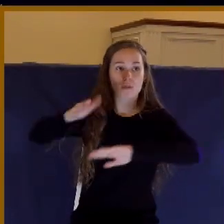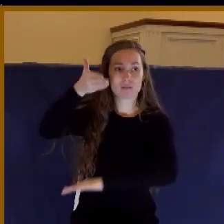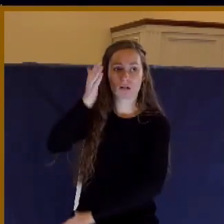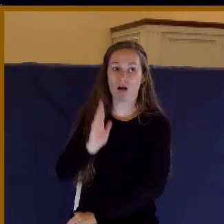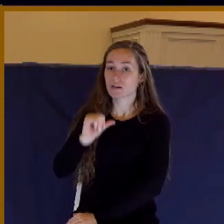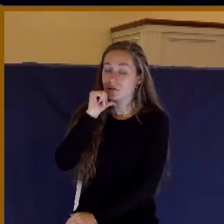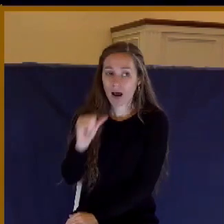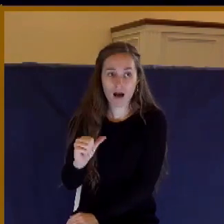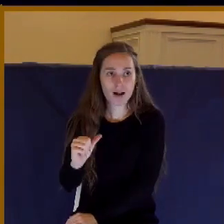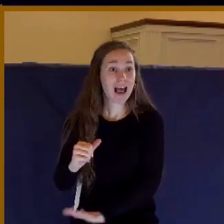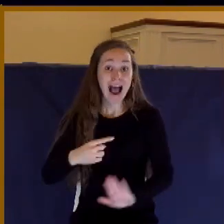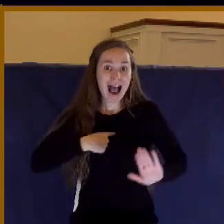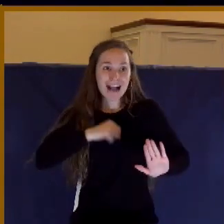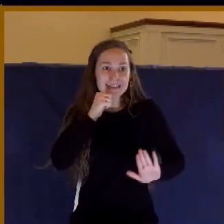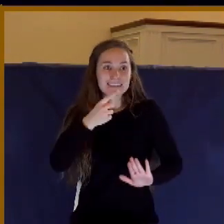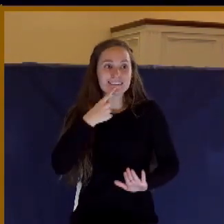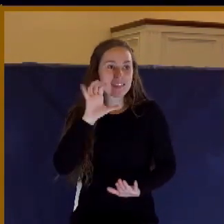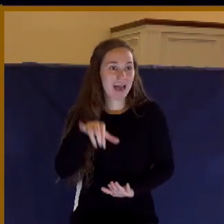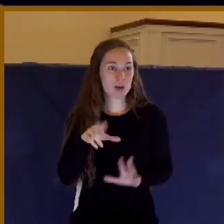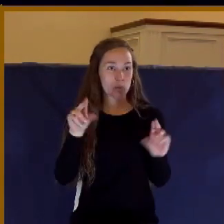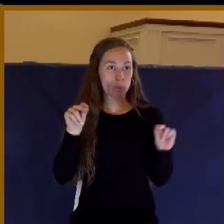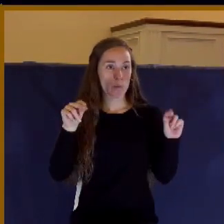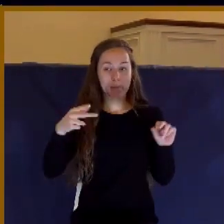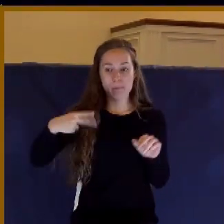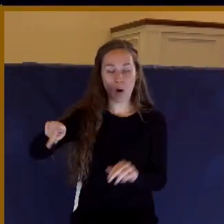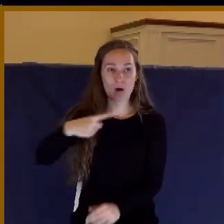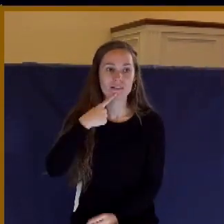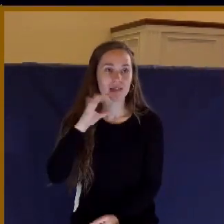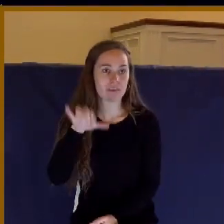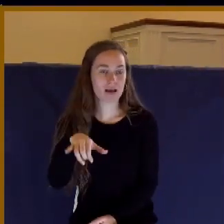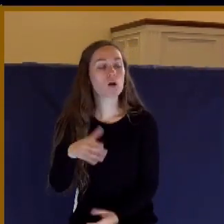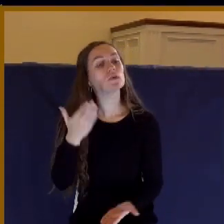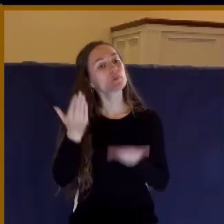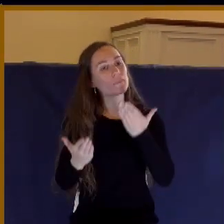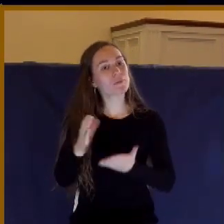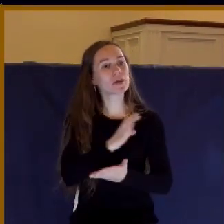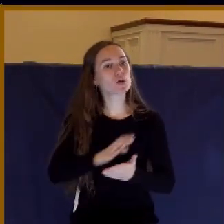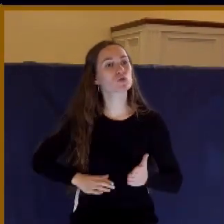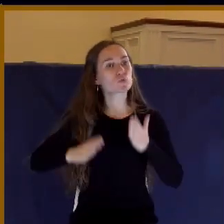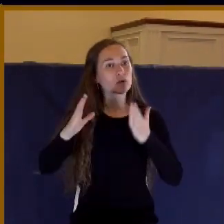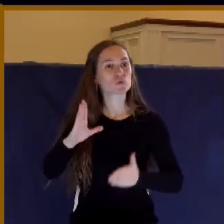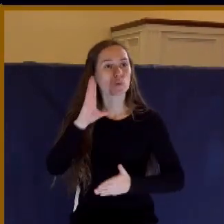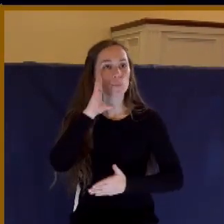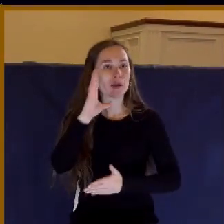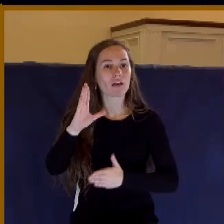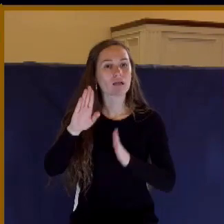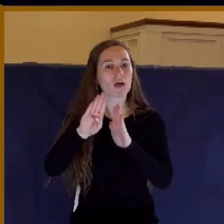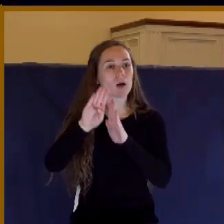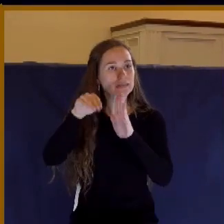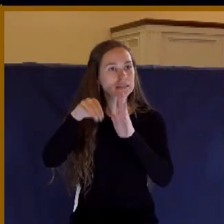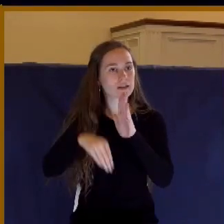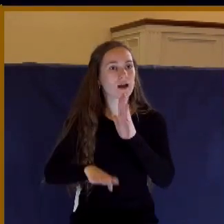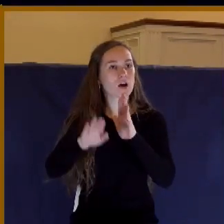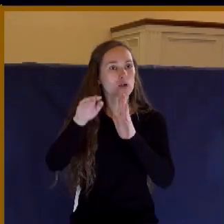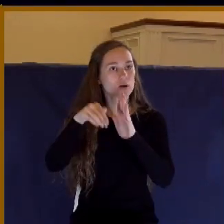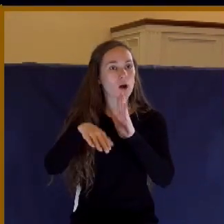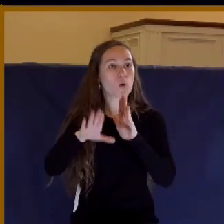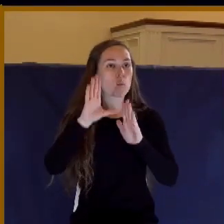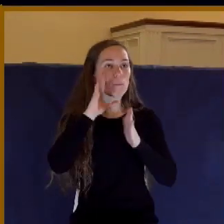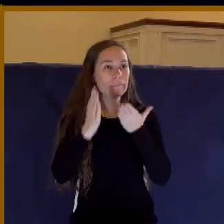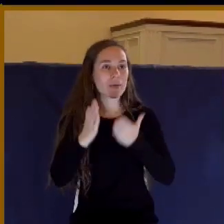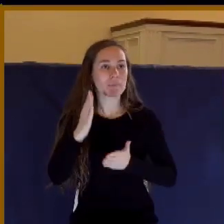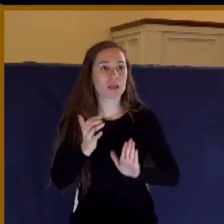Now, let me just say, a true believer may lapse into carnality, but they're not going to live continually in carnality.